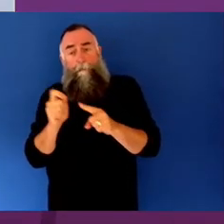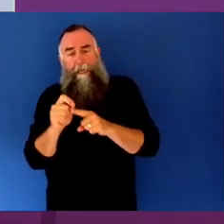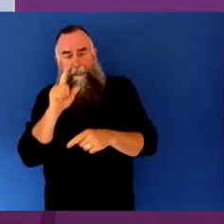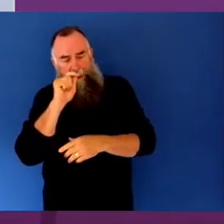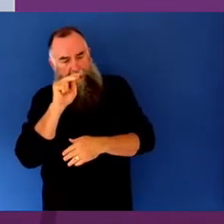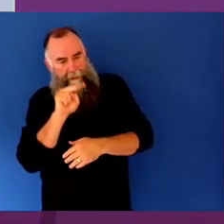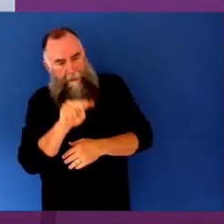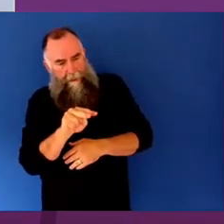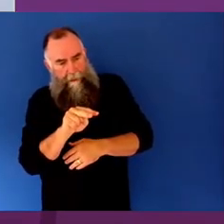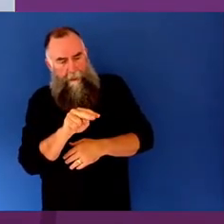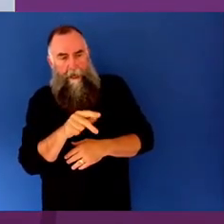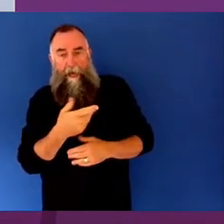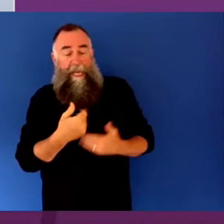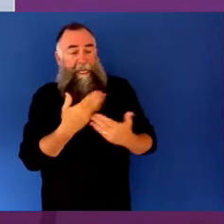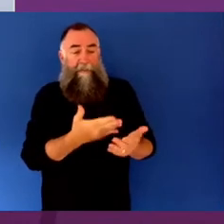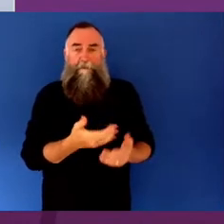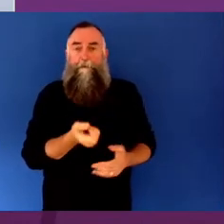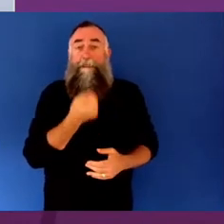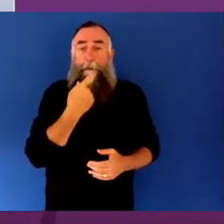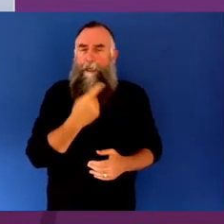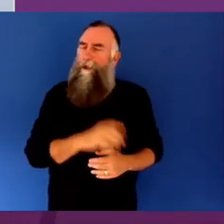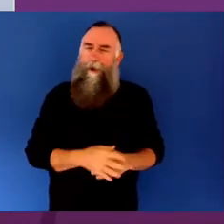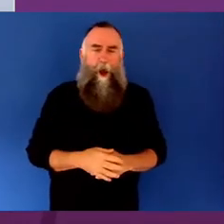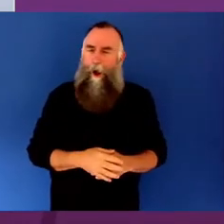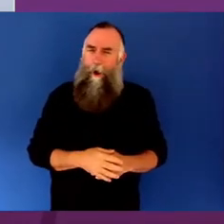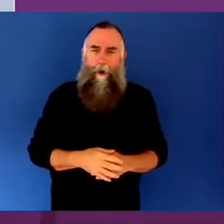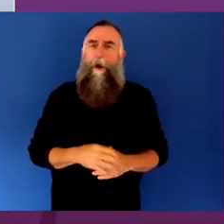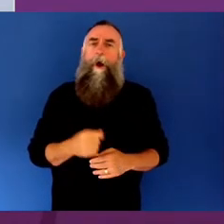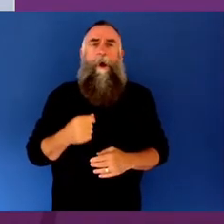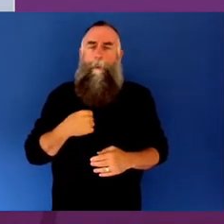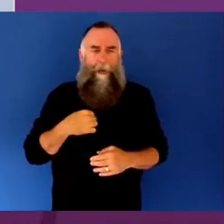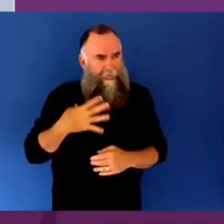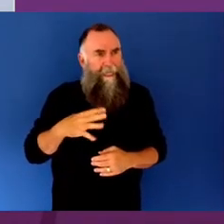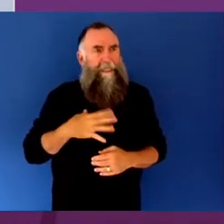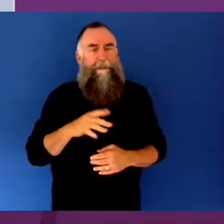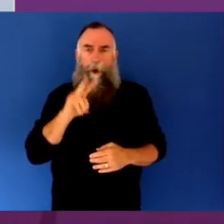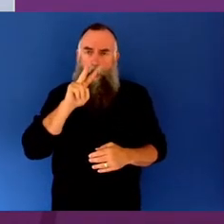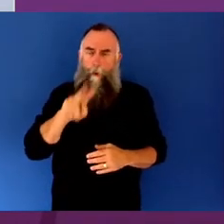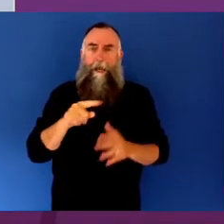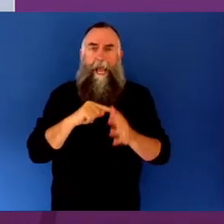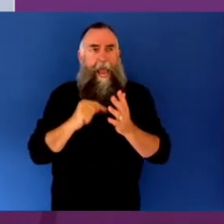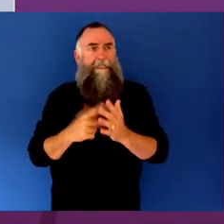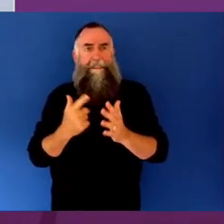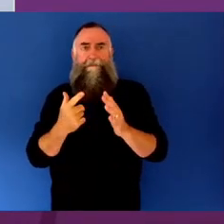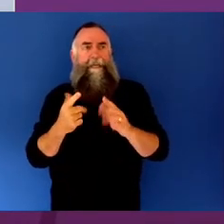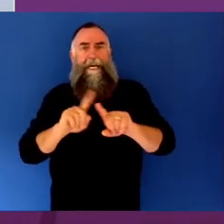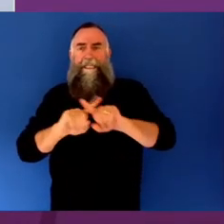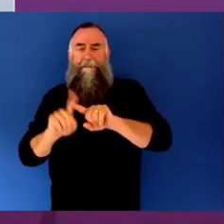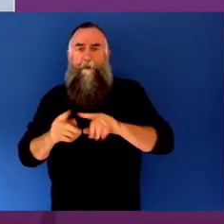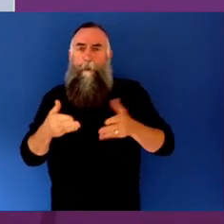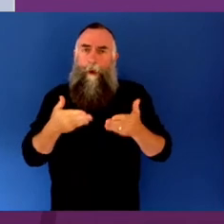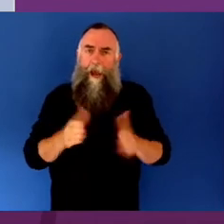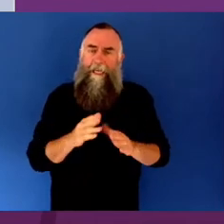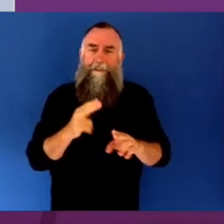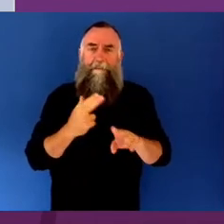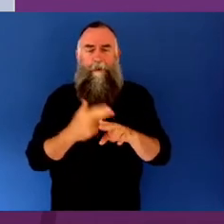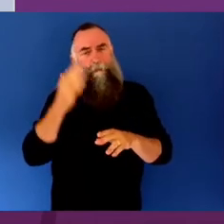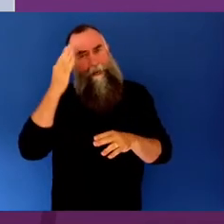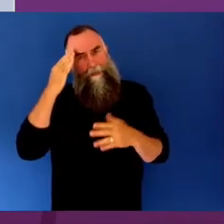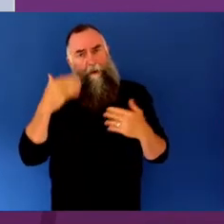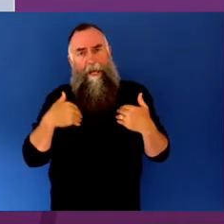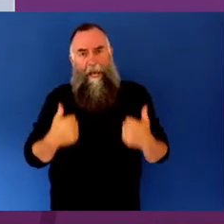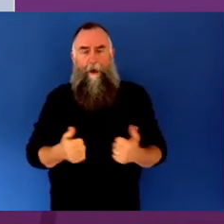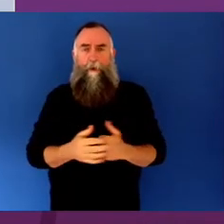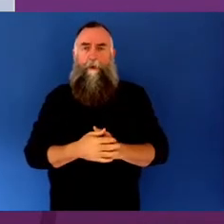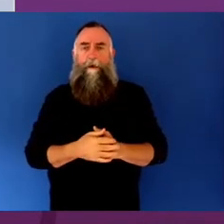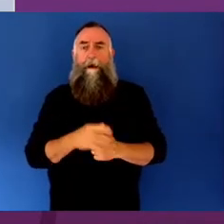just prescribing medication or a psychological therapy and potentially, you know, putting money, having money